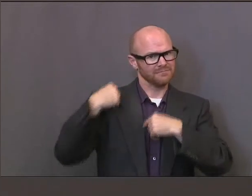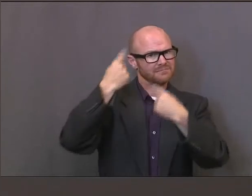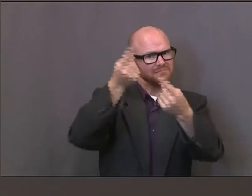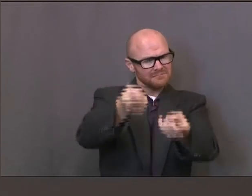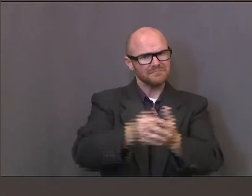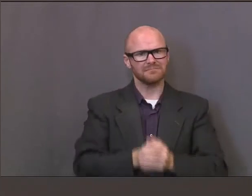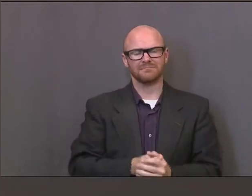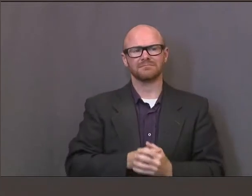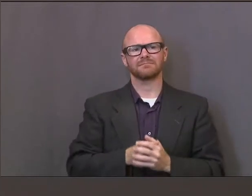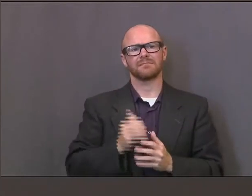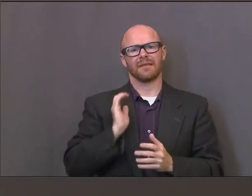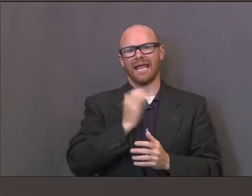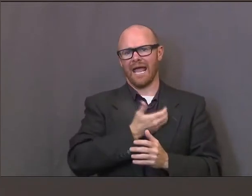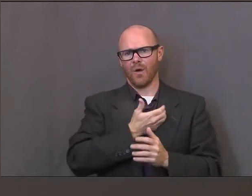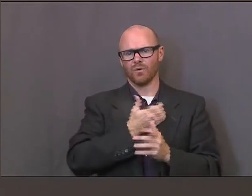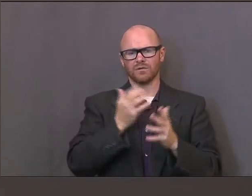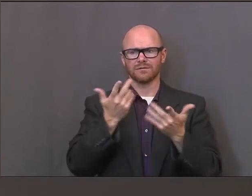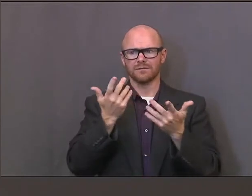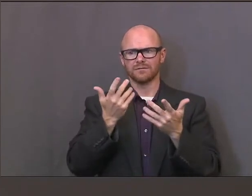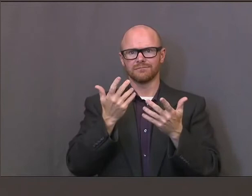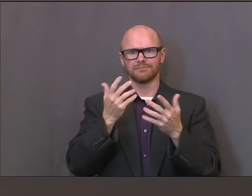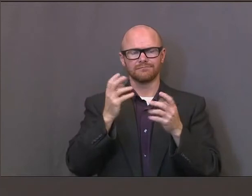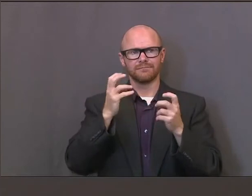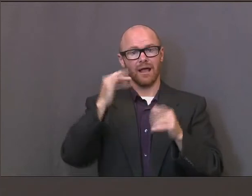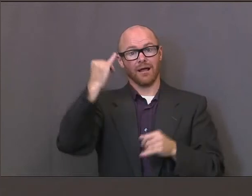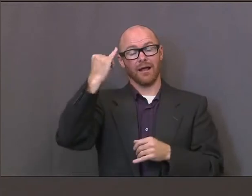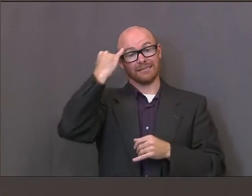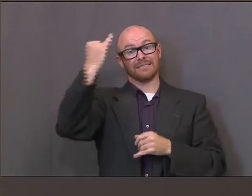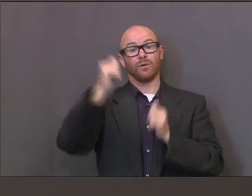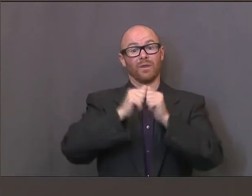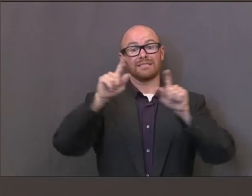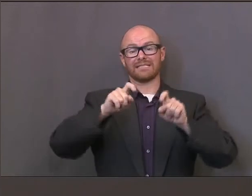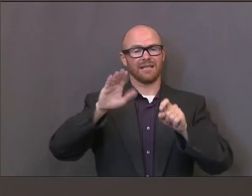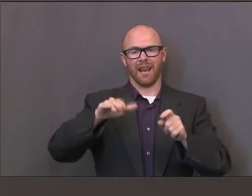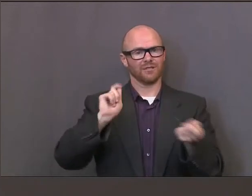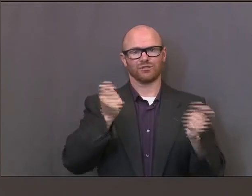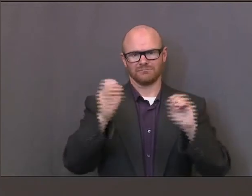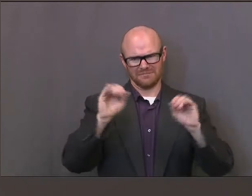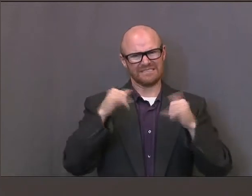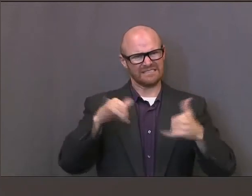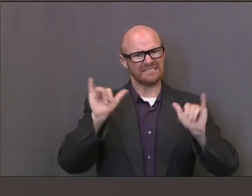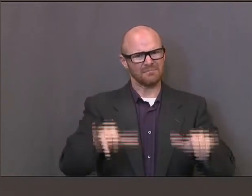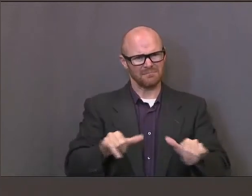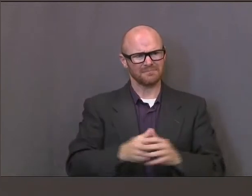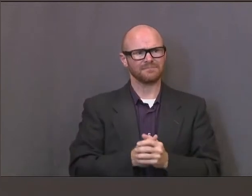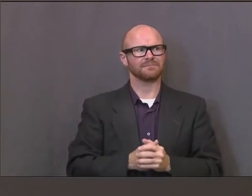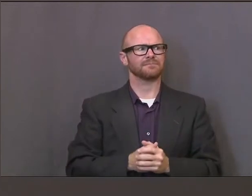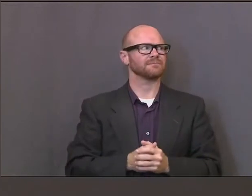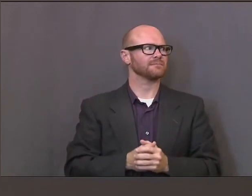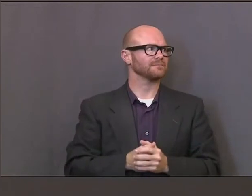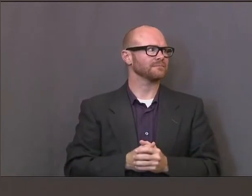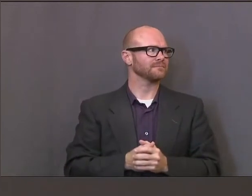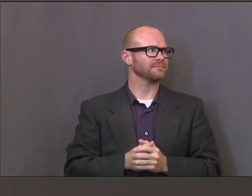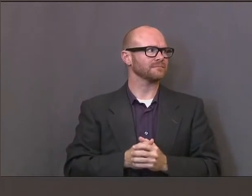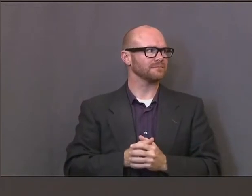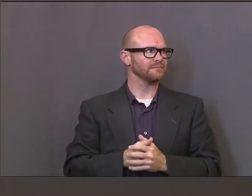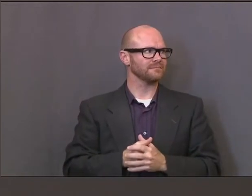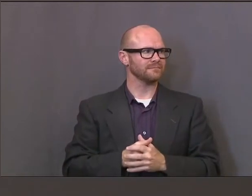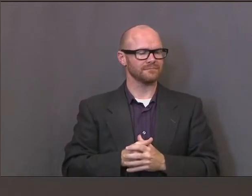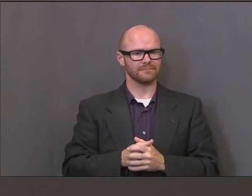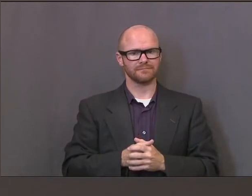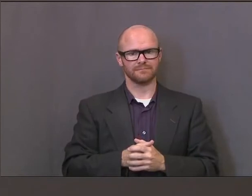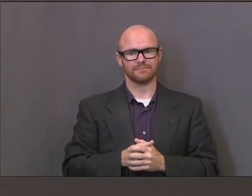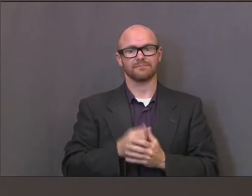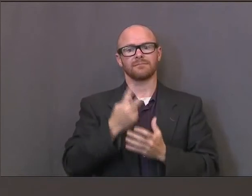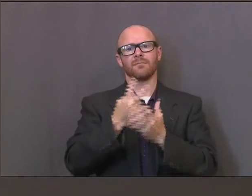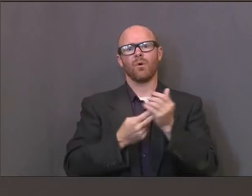strategy for asymptomatic testing has not changed. Okay. And then also to Dr. Dunn and to Dr. Christensen, both